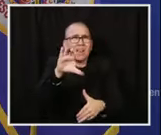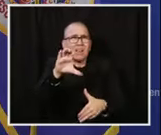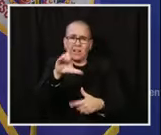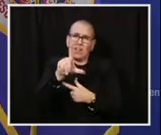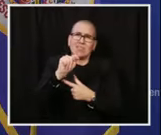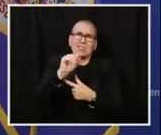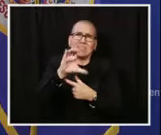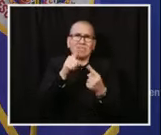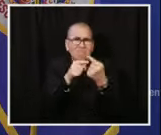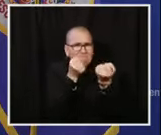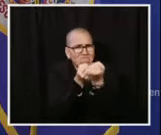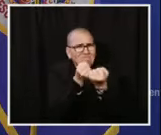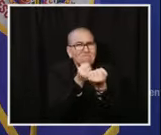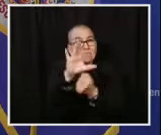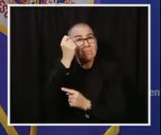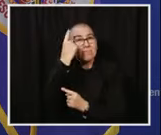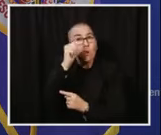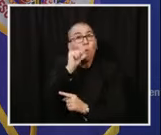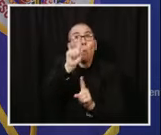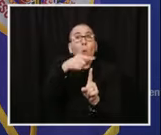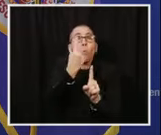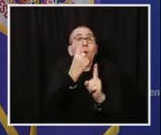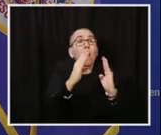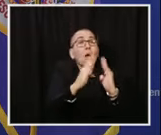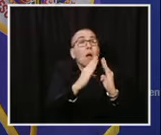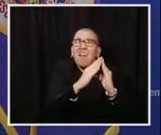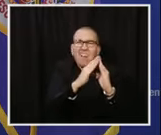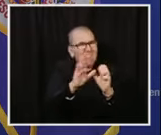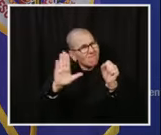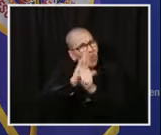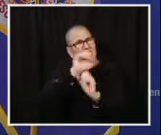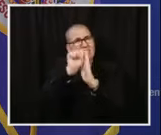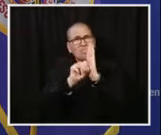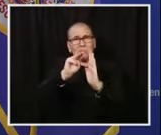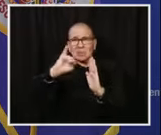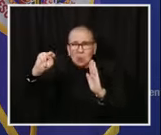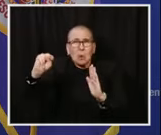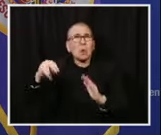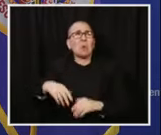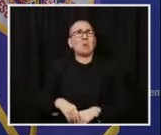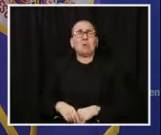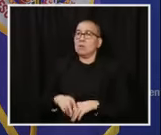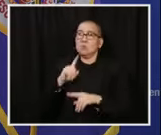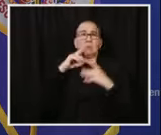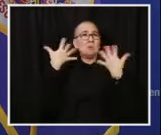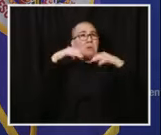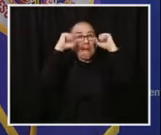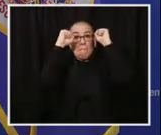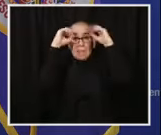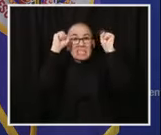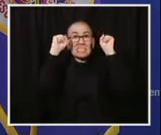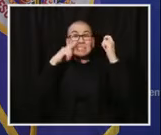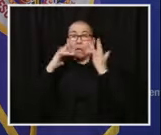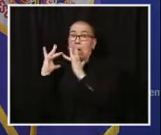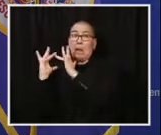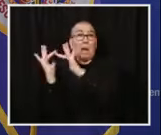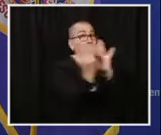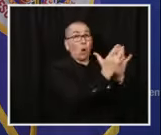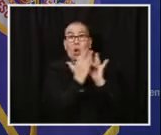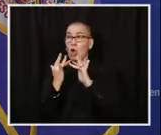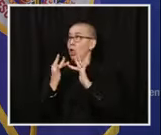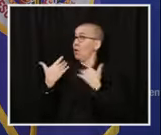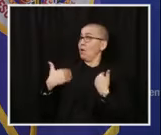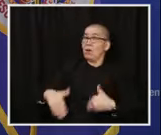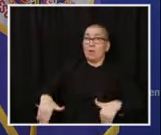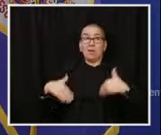health providers and partners have been just instrumental in providing outreach, consultation, and support to